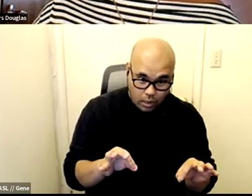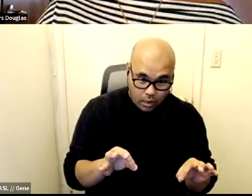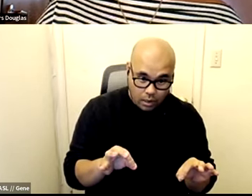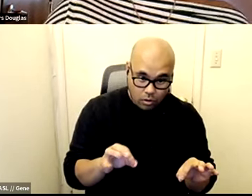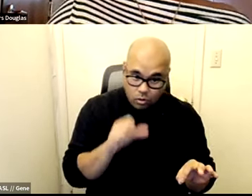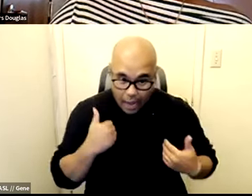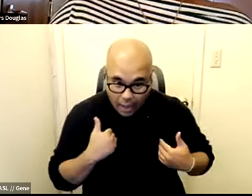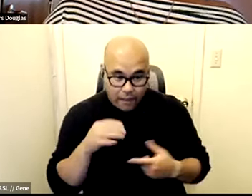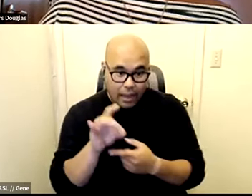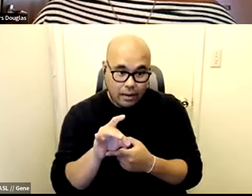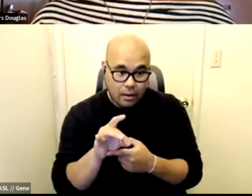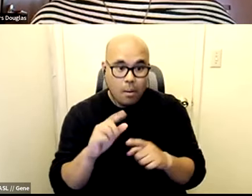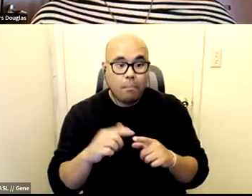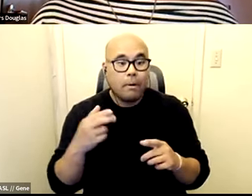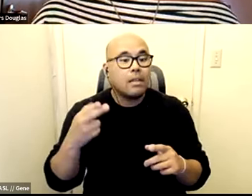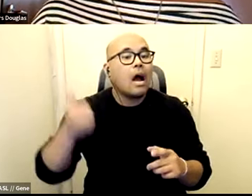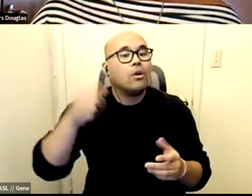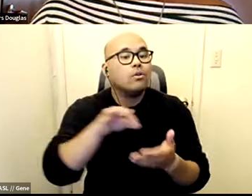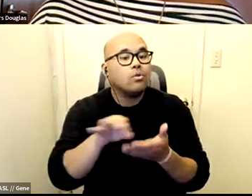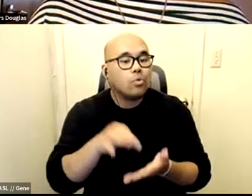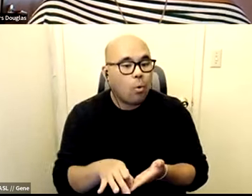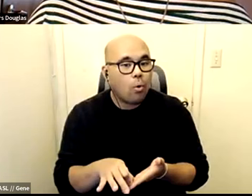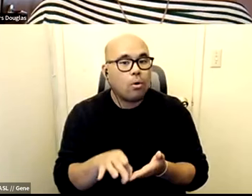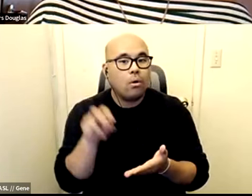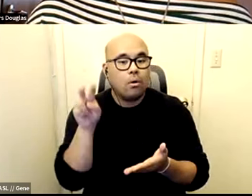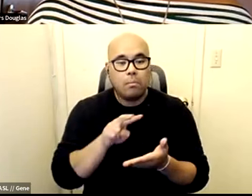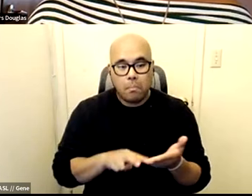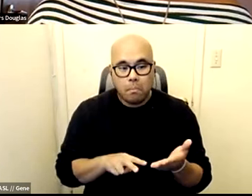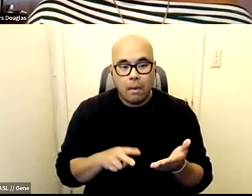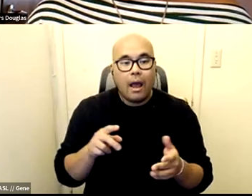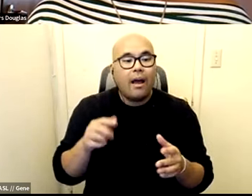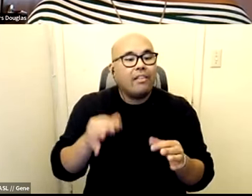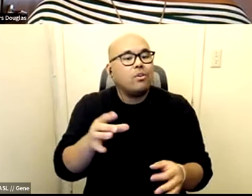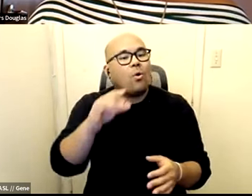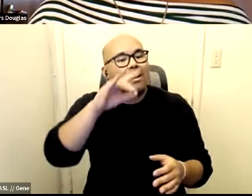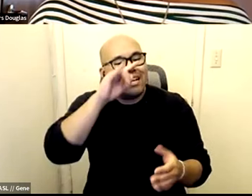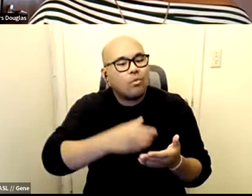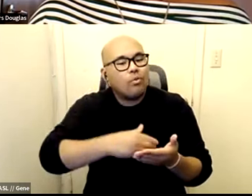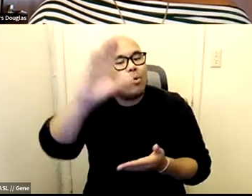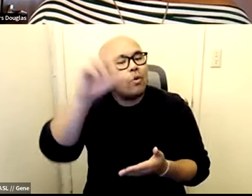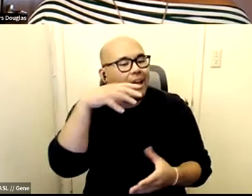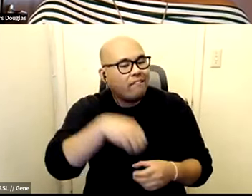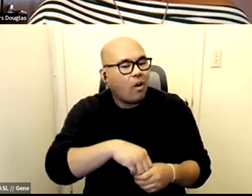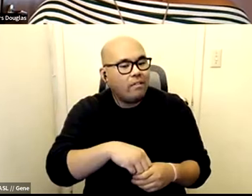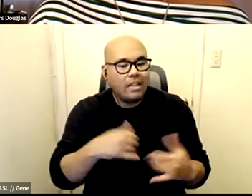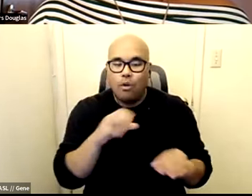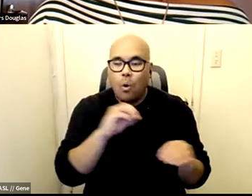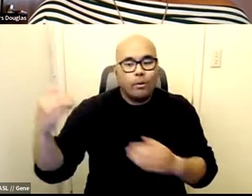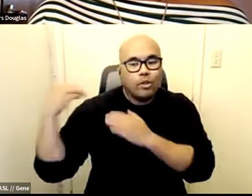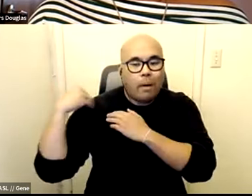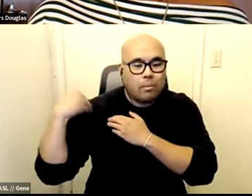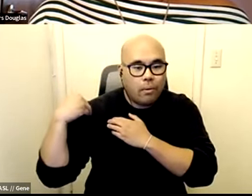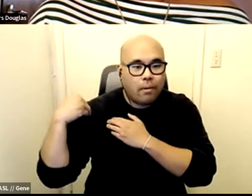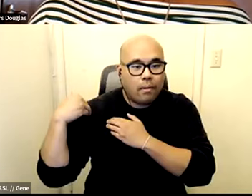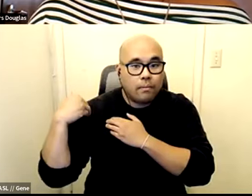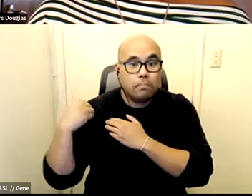the higher the score then whatever you reach the number and certainly your kid is removed but now no one's accountable not only